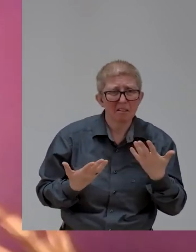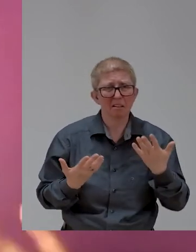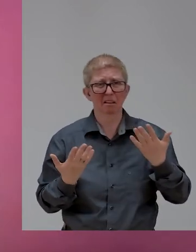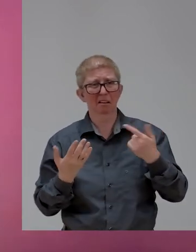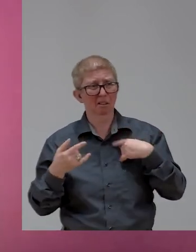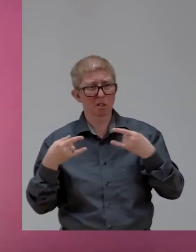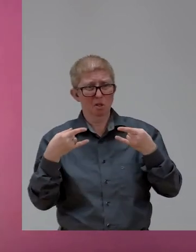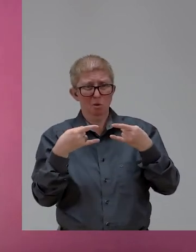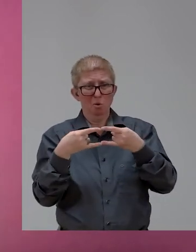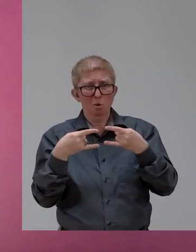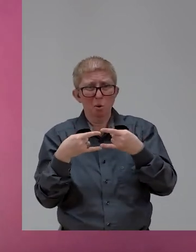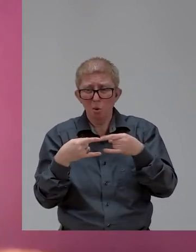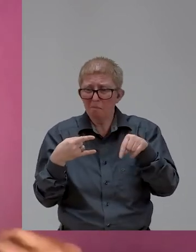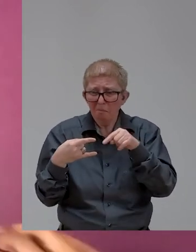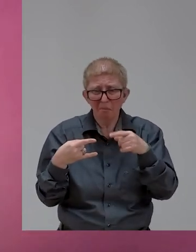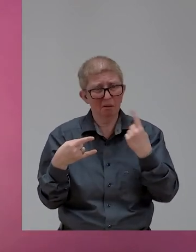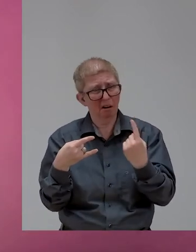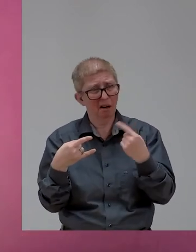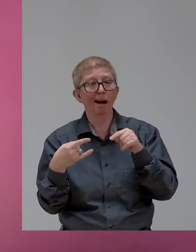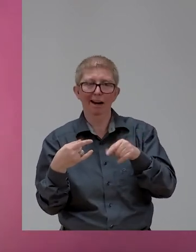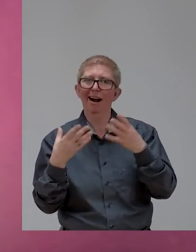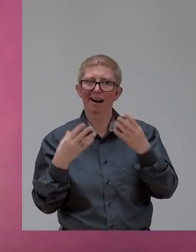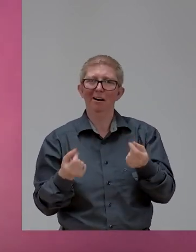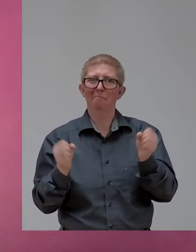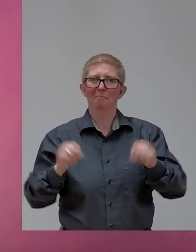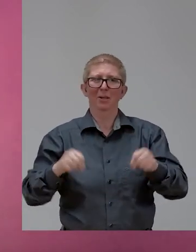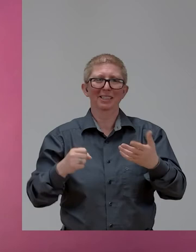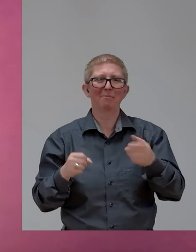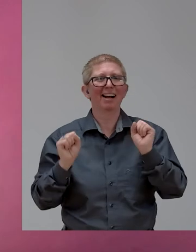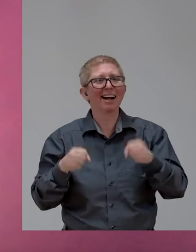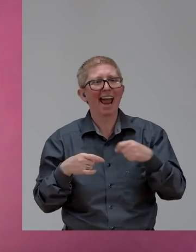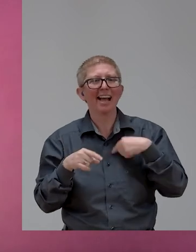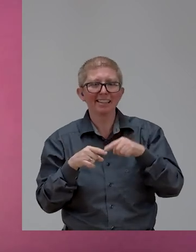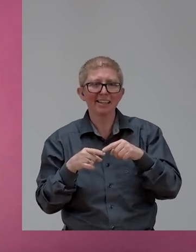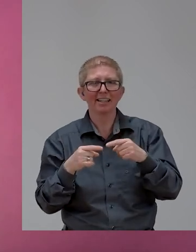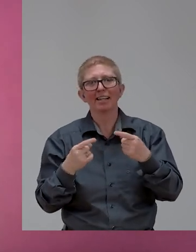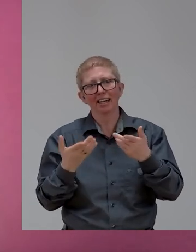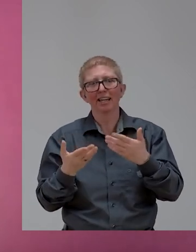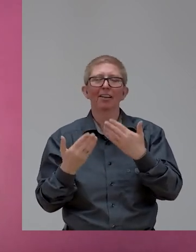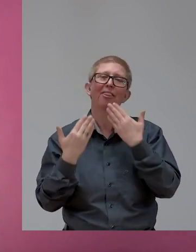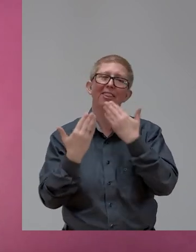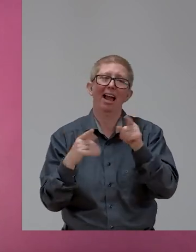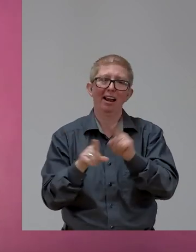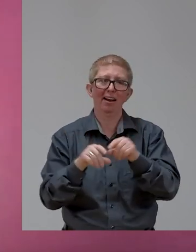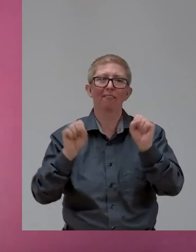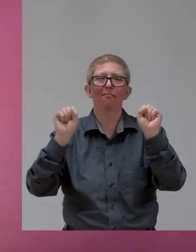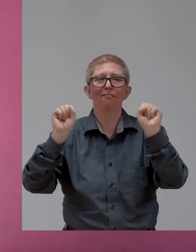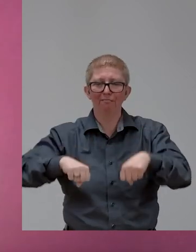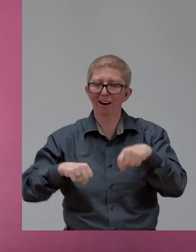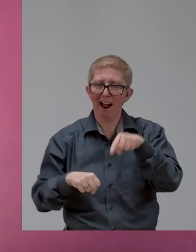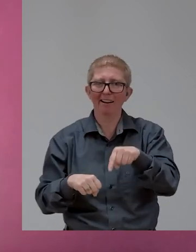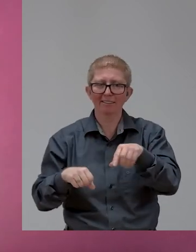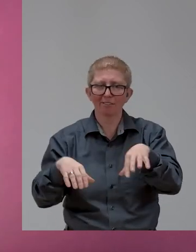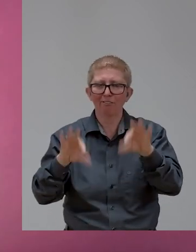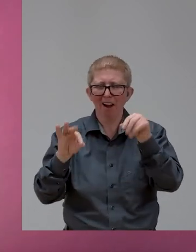be in that wilderness of minority, to find the grace in those dark corners. And there's always a solution to act.